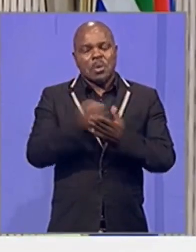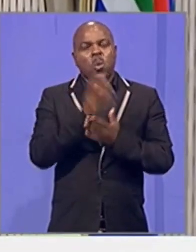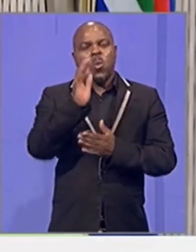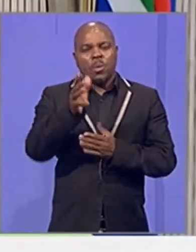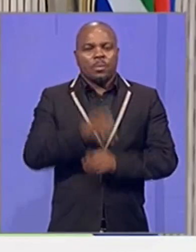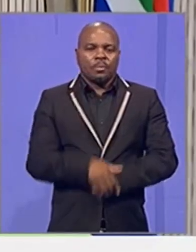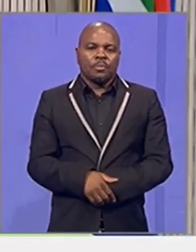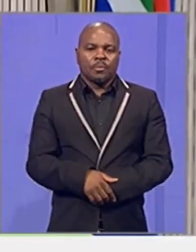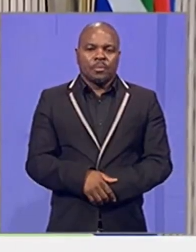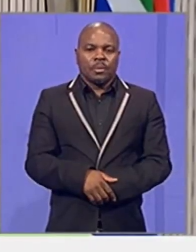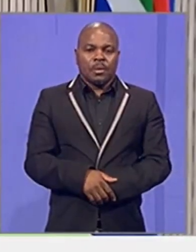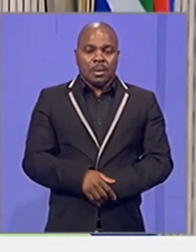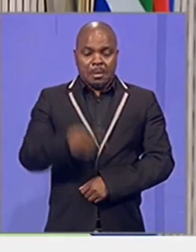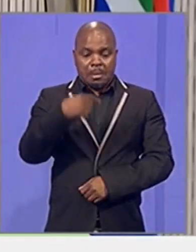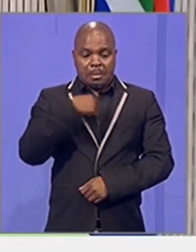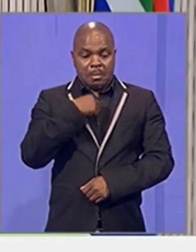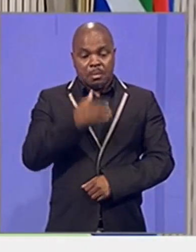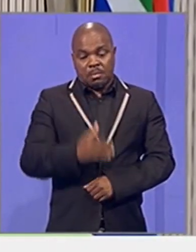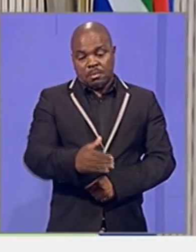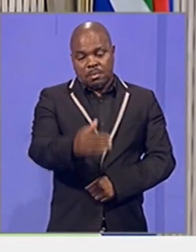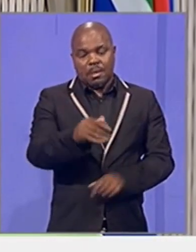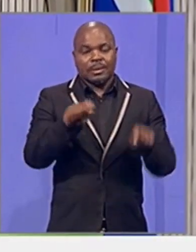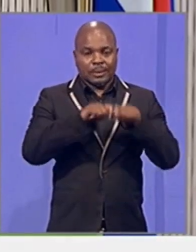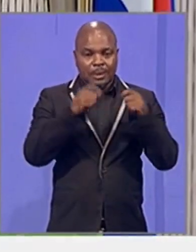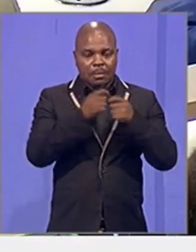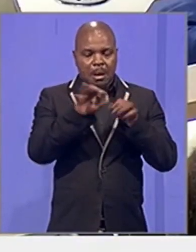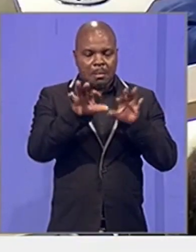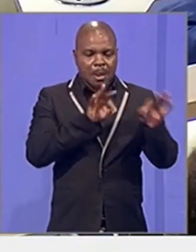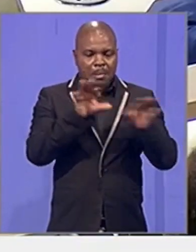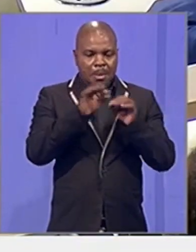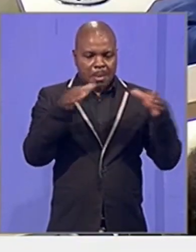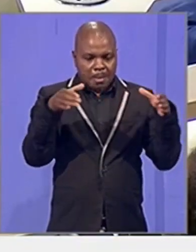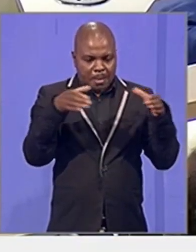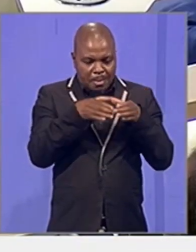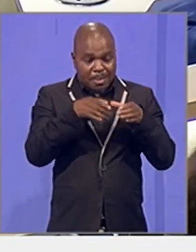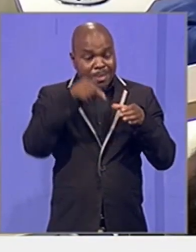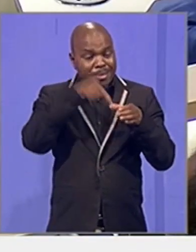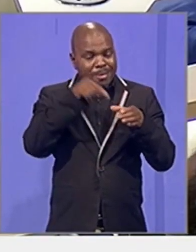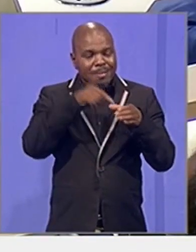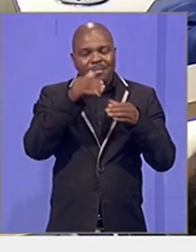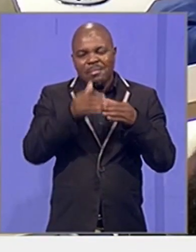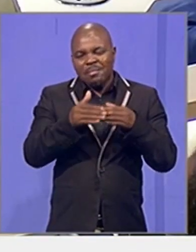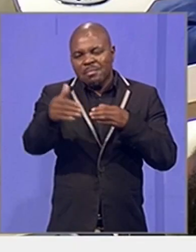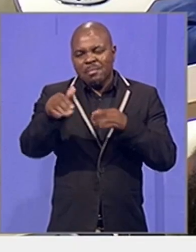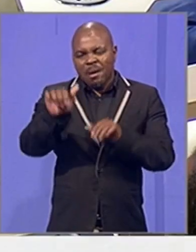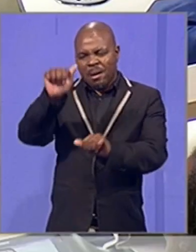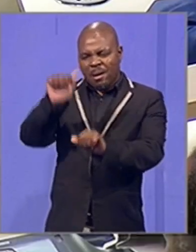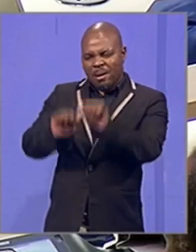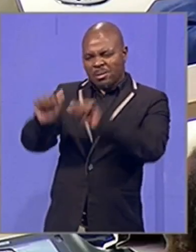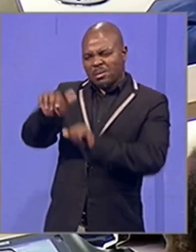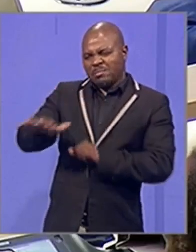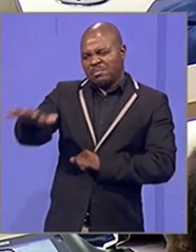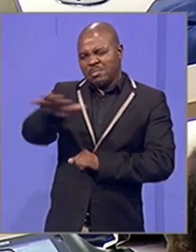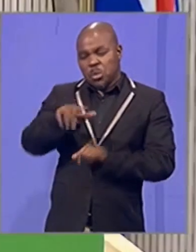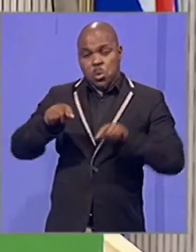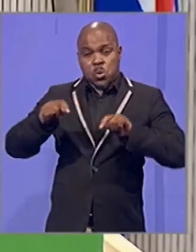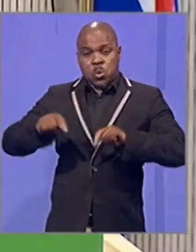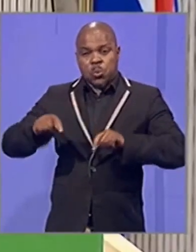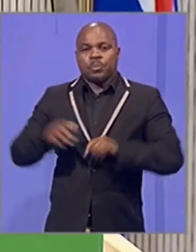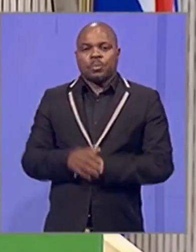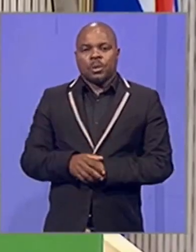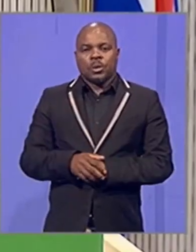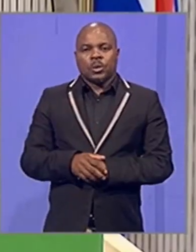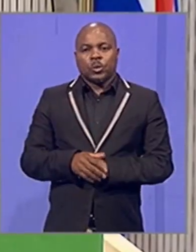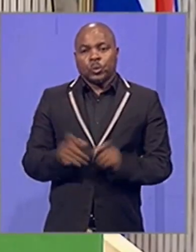I will be putting a team together to assess the situation immediately. And I will take